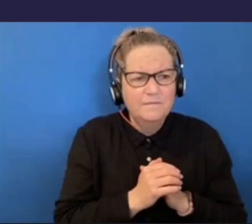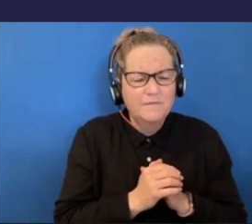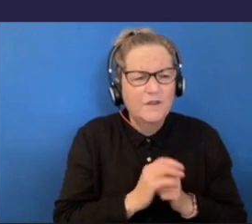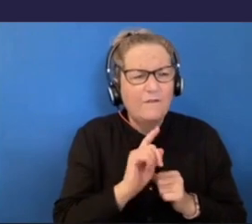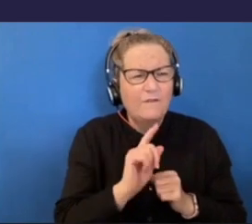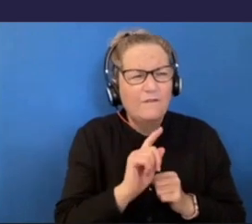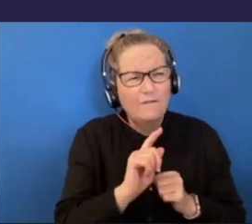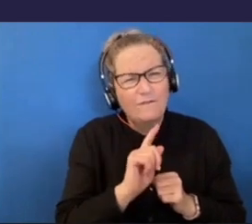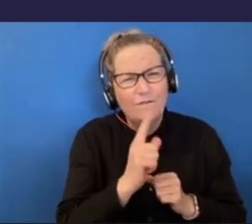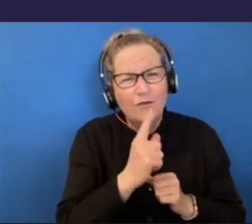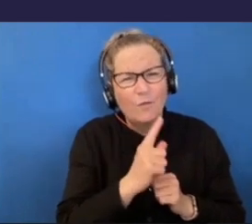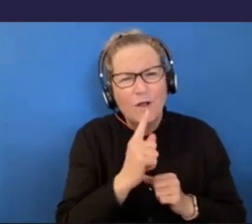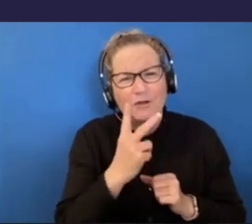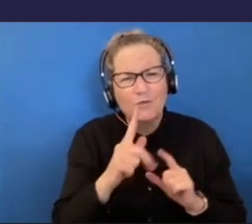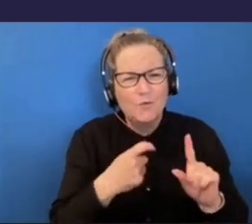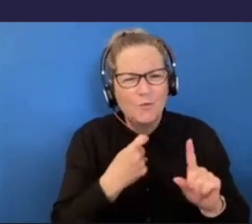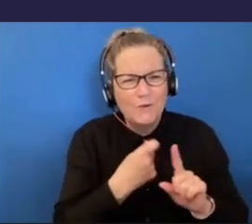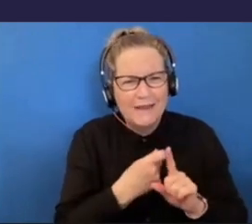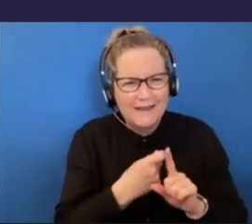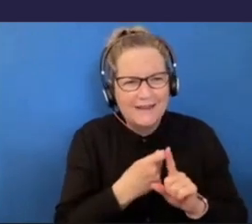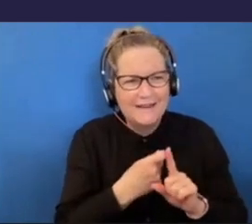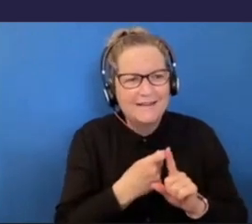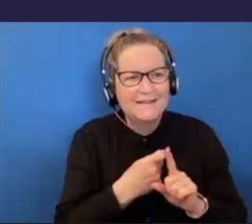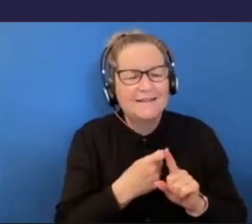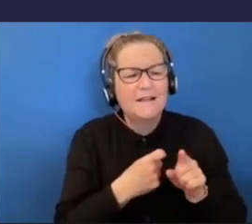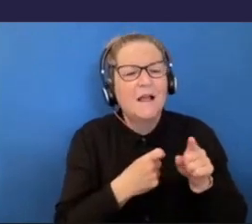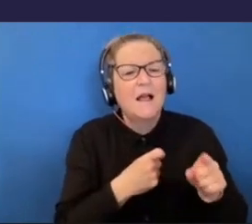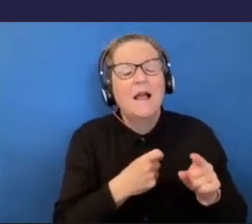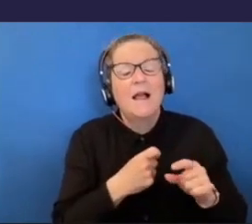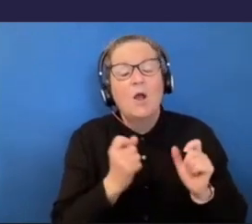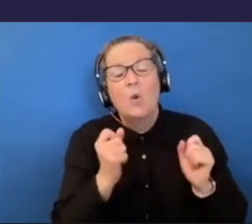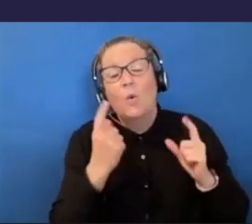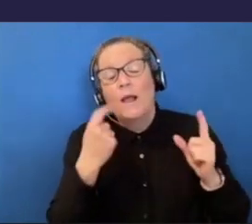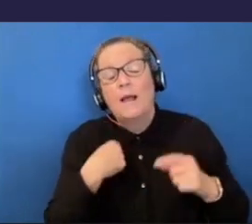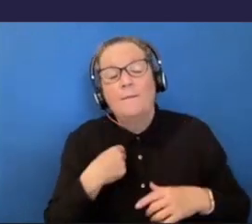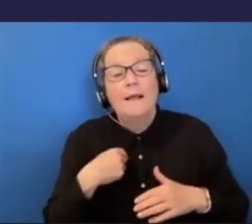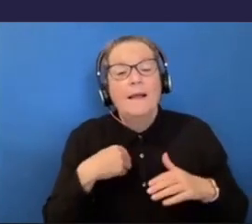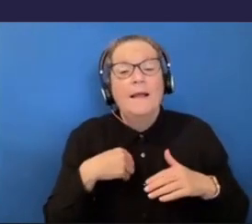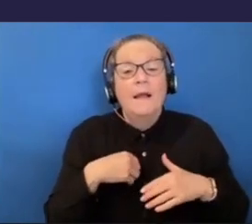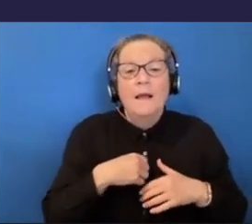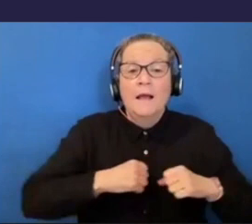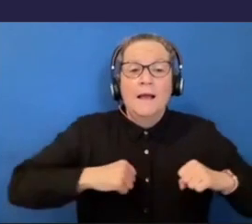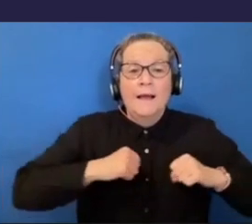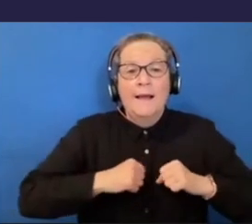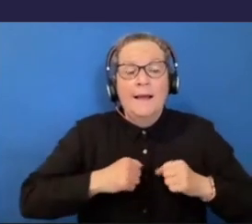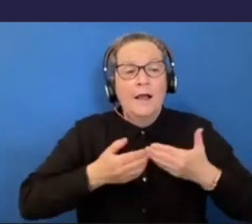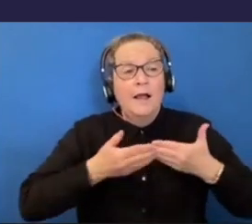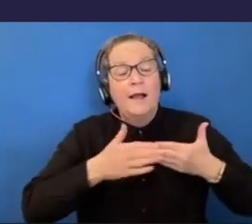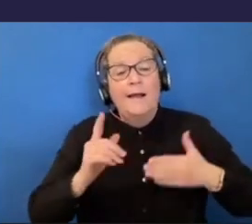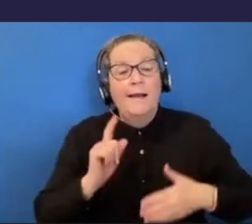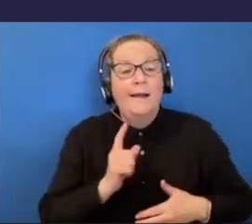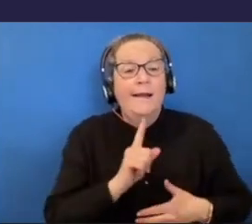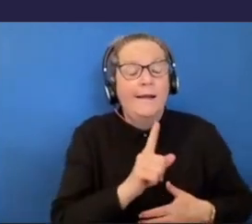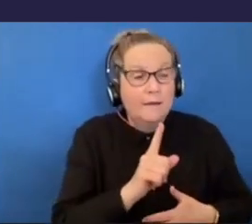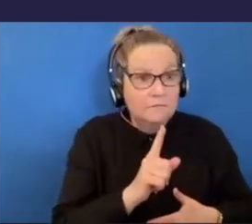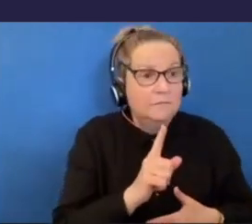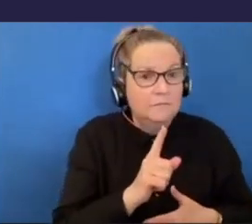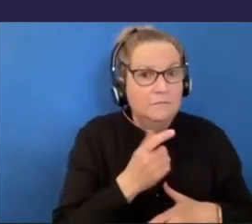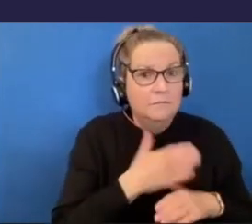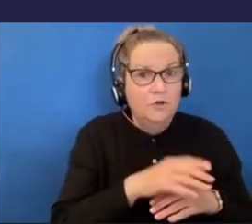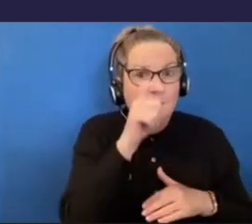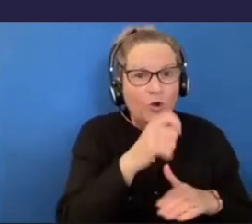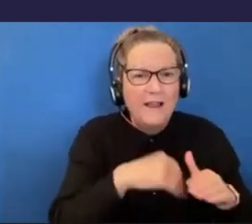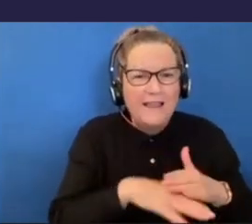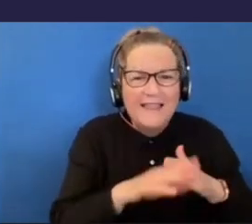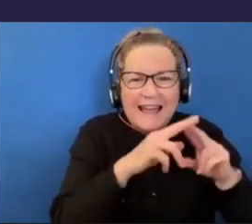of waking up and there'd be a different support worker, which I may not have met in the house. And just, you know, coming out first thing in the morning and you've got to